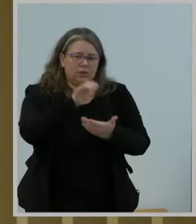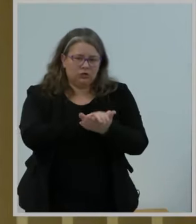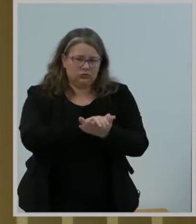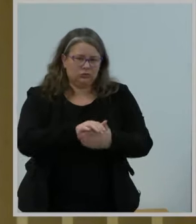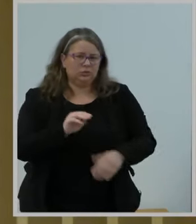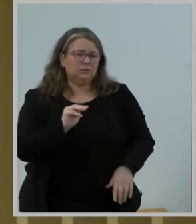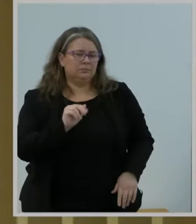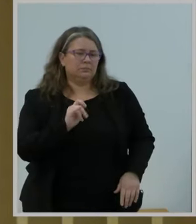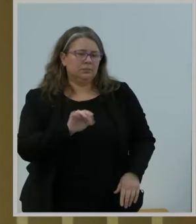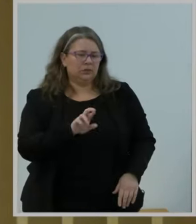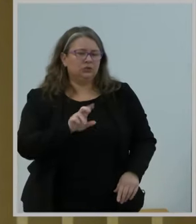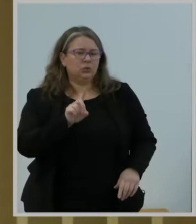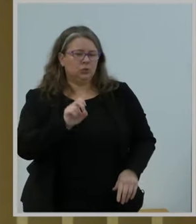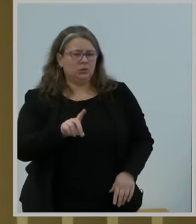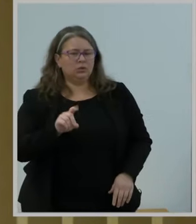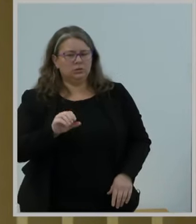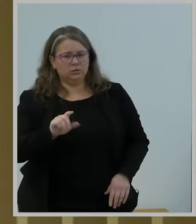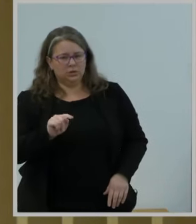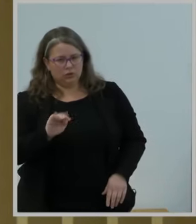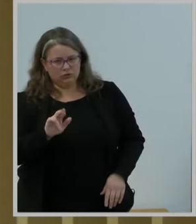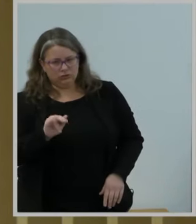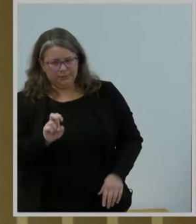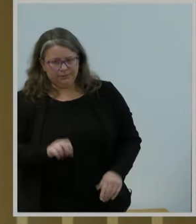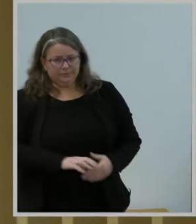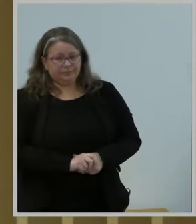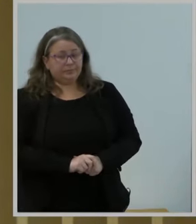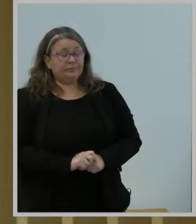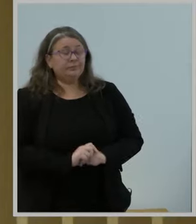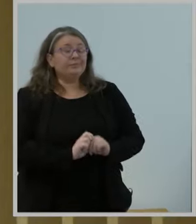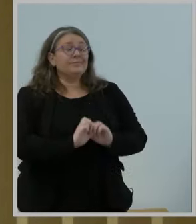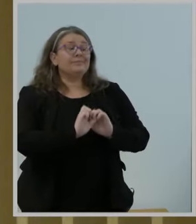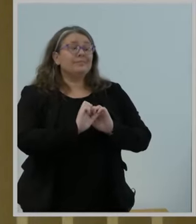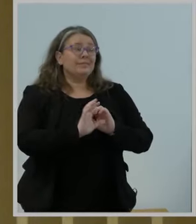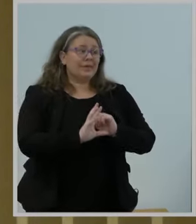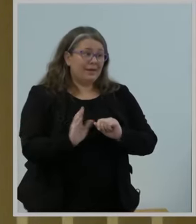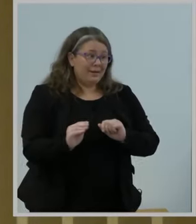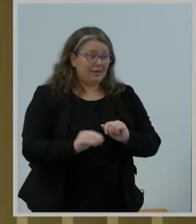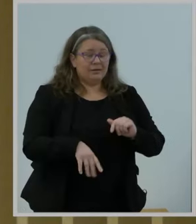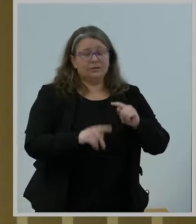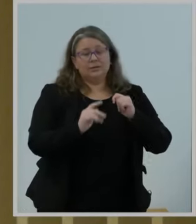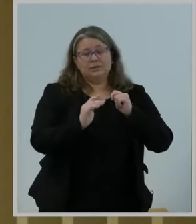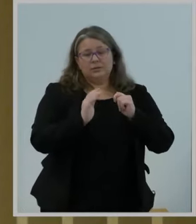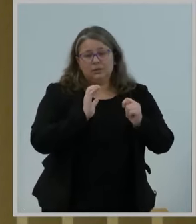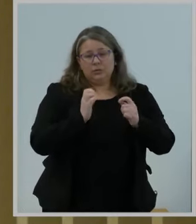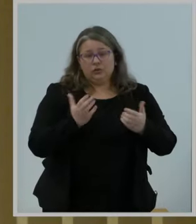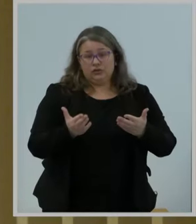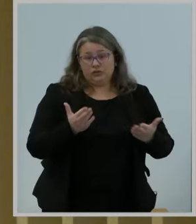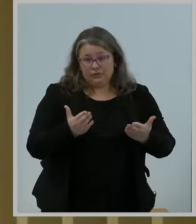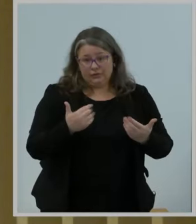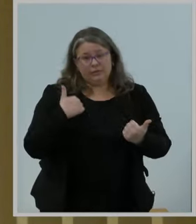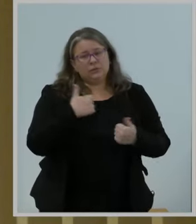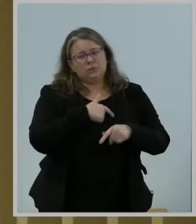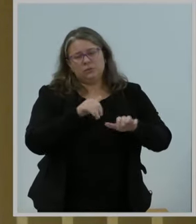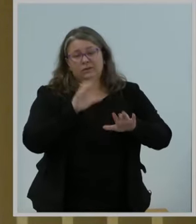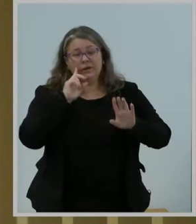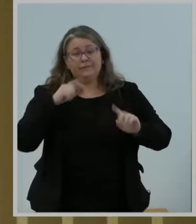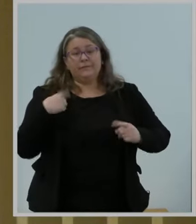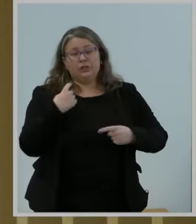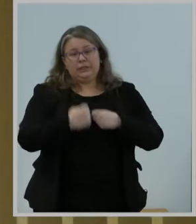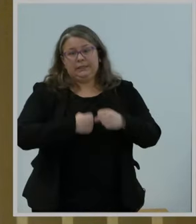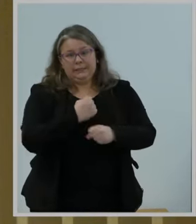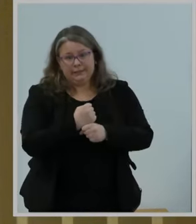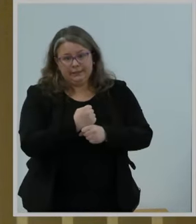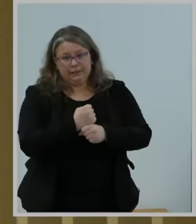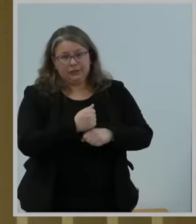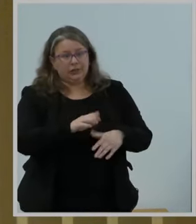as we've done for years, is not packing a mountain into a